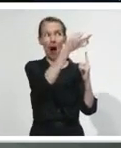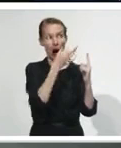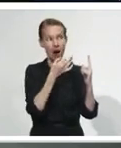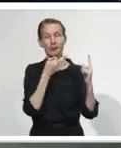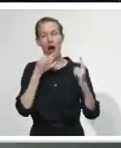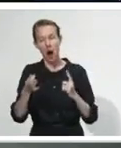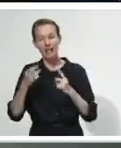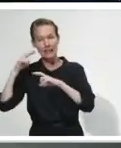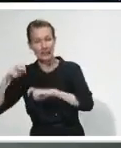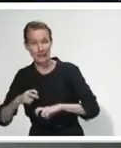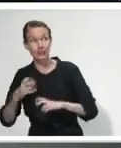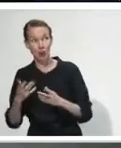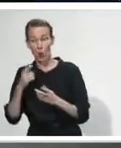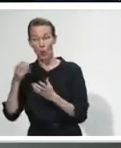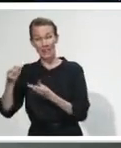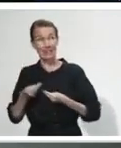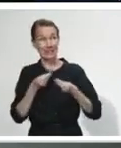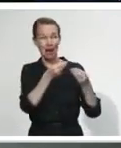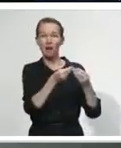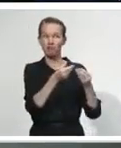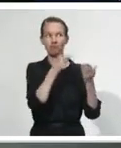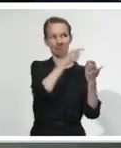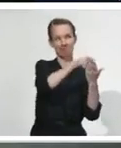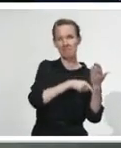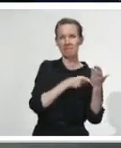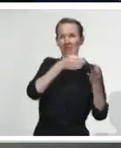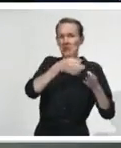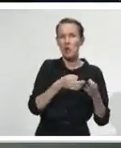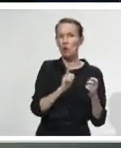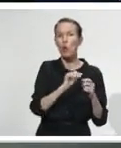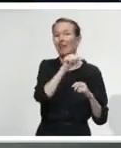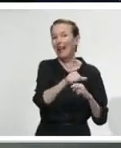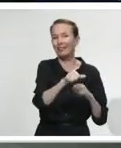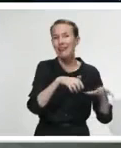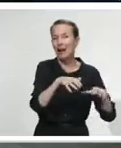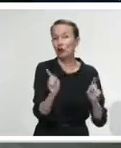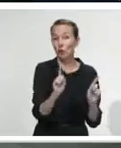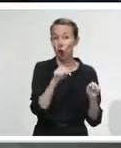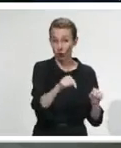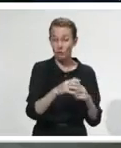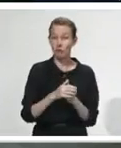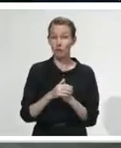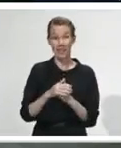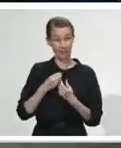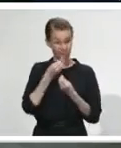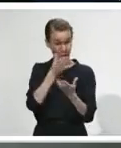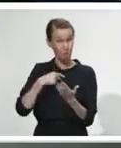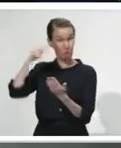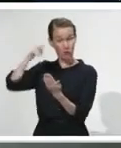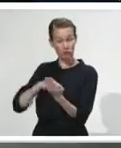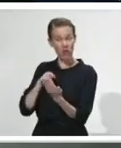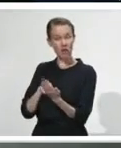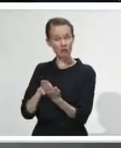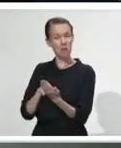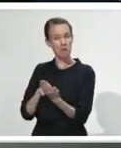So he will decide how and when he will use that. For my part, looking at it, I was very reassured by what I